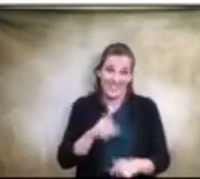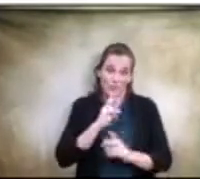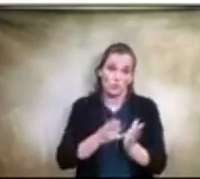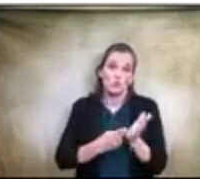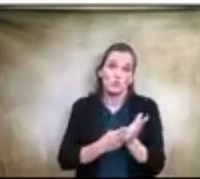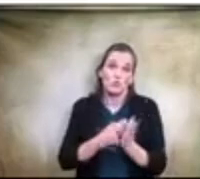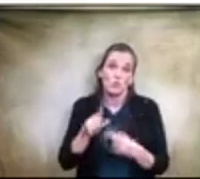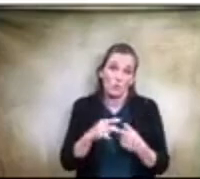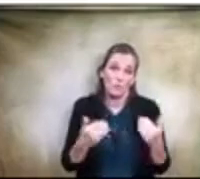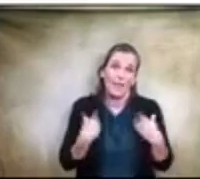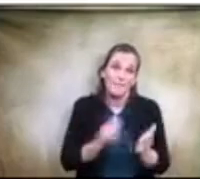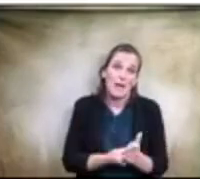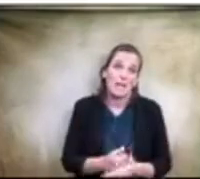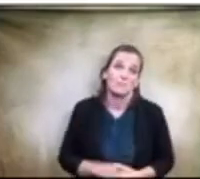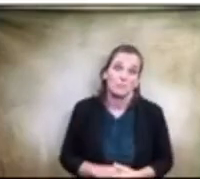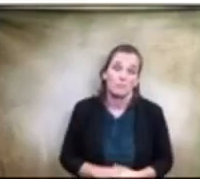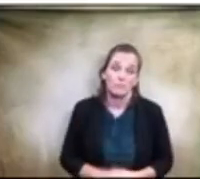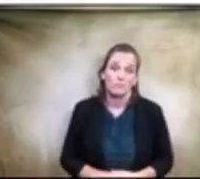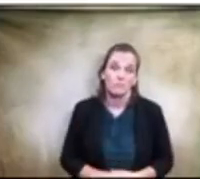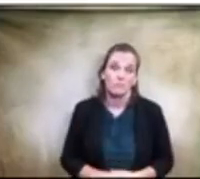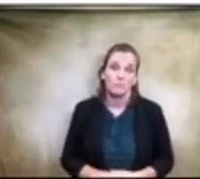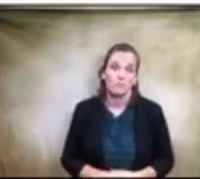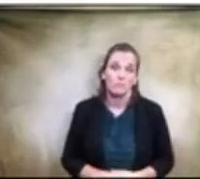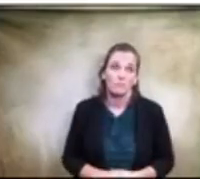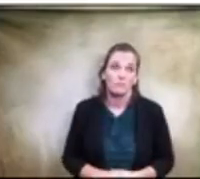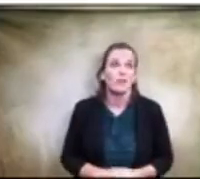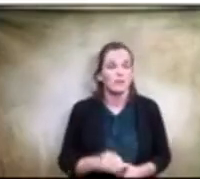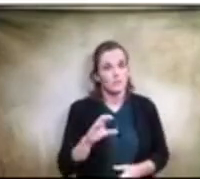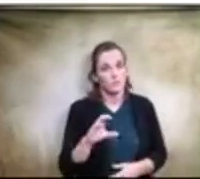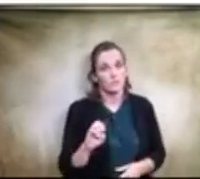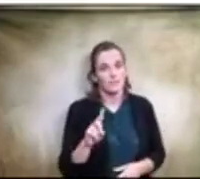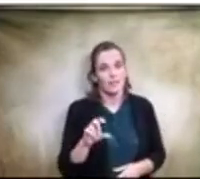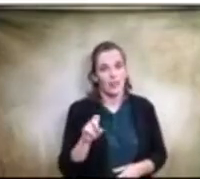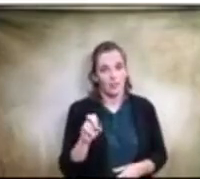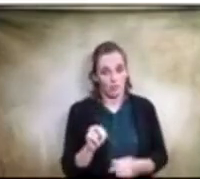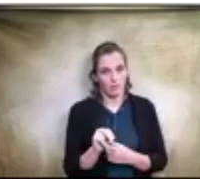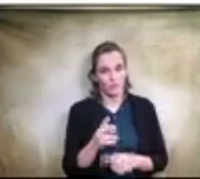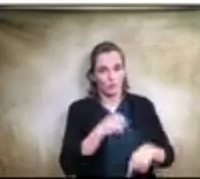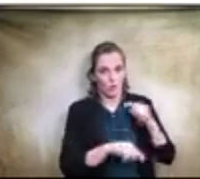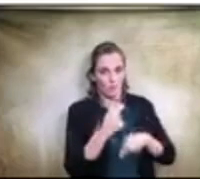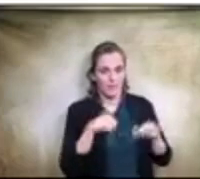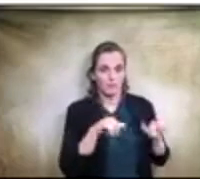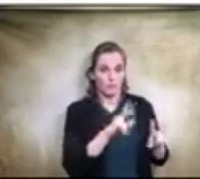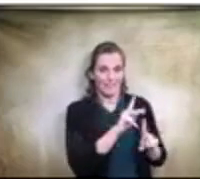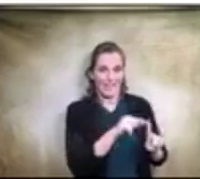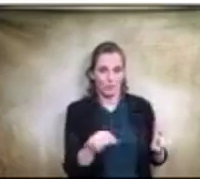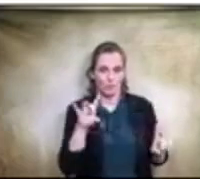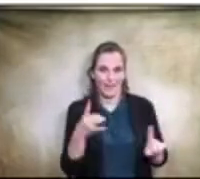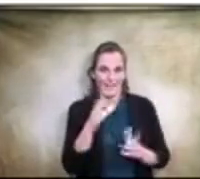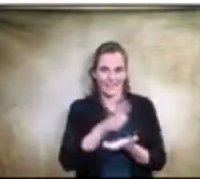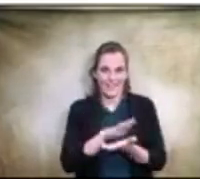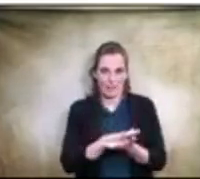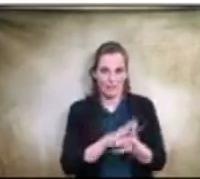So, um, so going back to the K through eight campus, I'm totally Ms. Thomas, agree with you